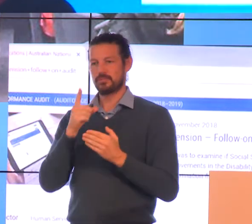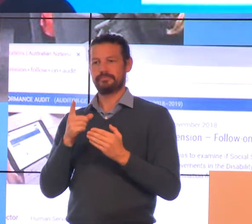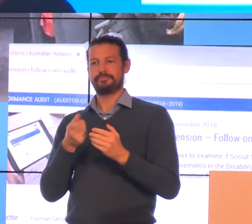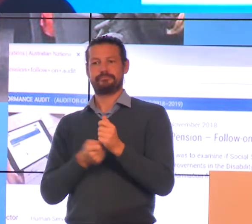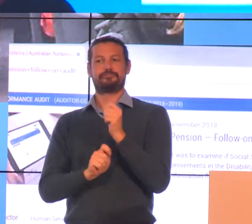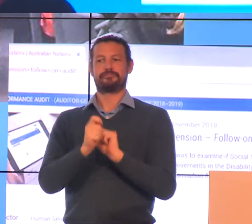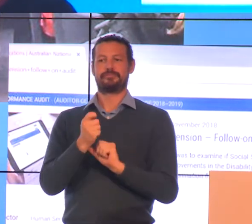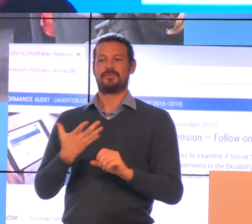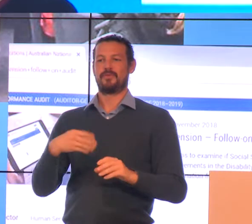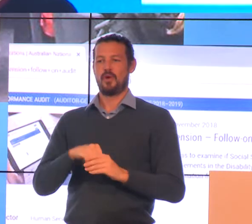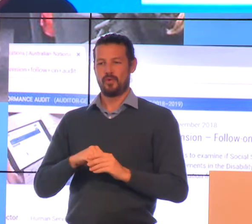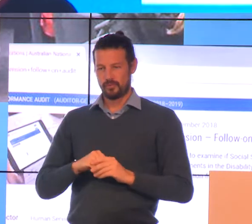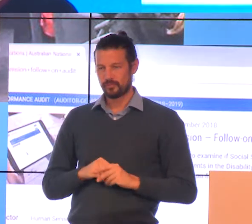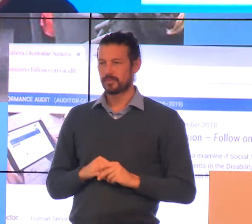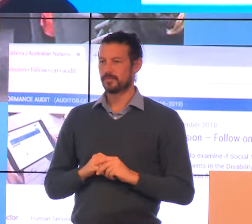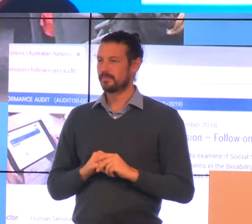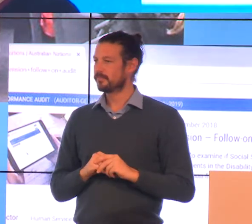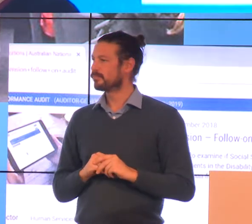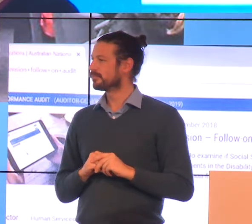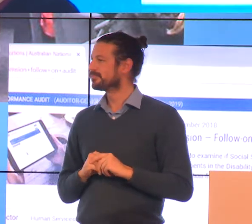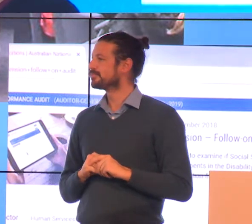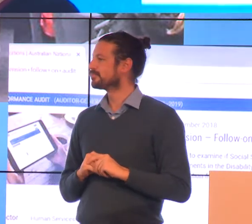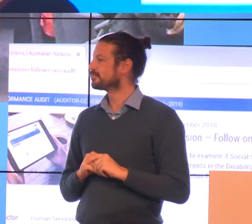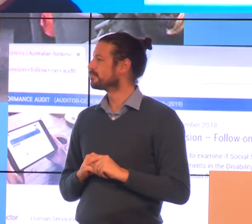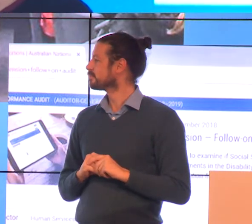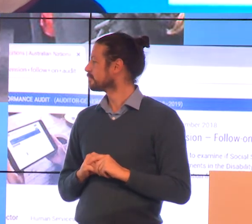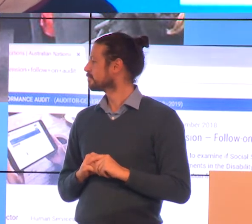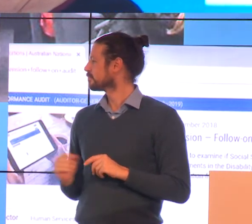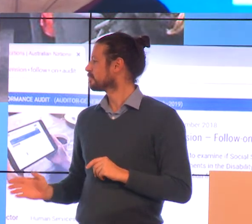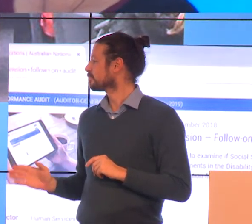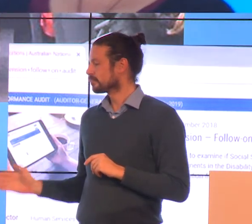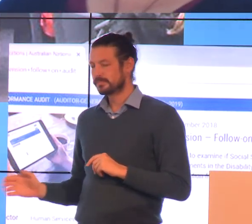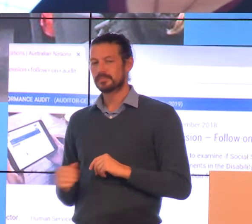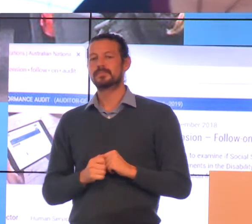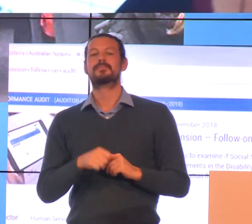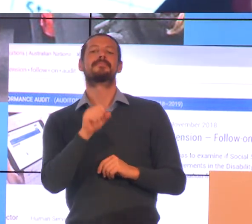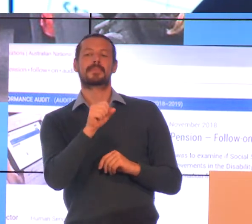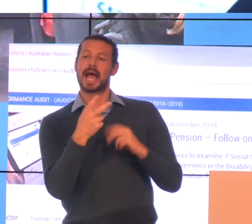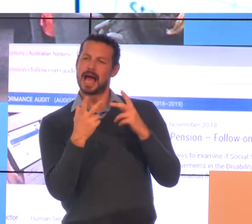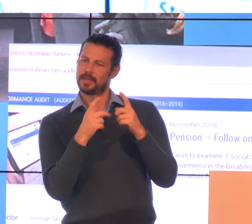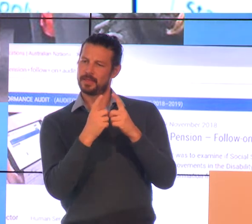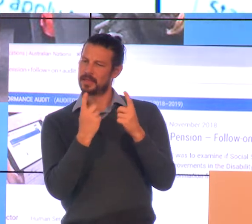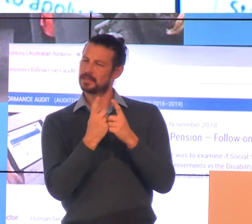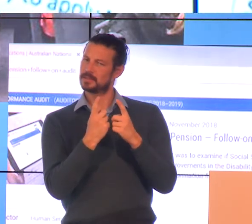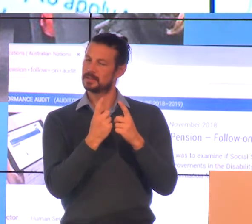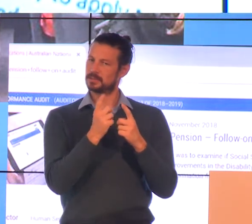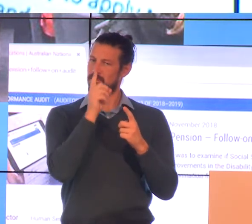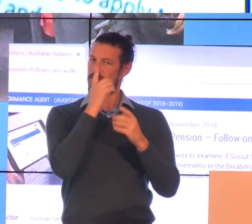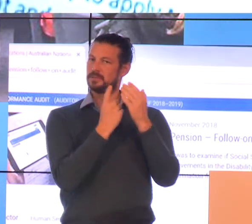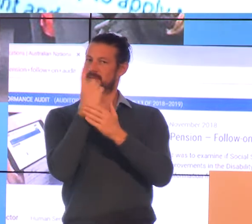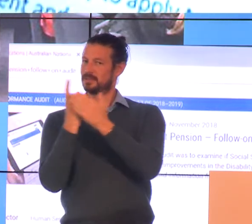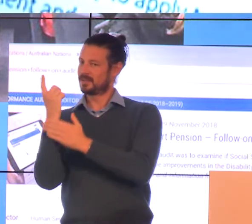on every level of the project. Yeah. But also what else, some other things have fallen out of those